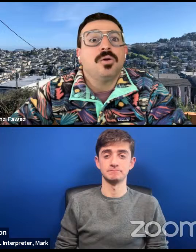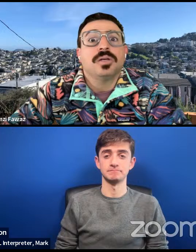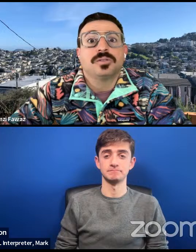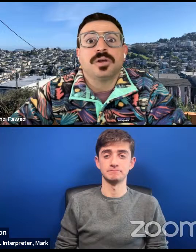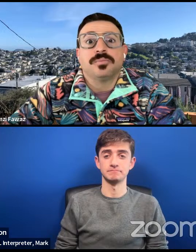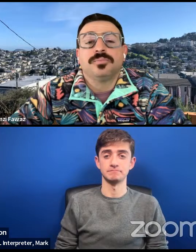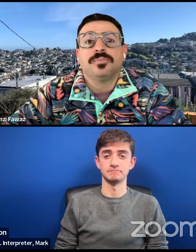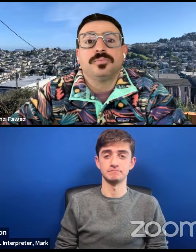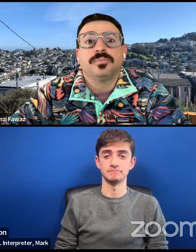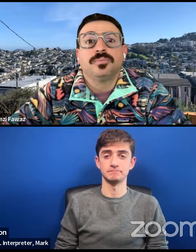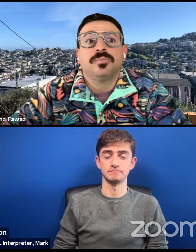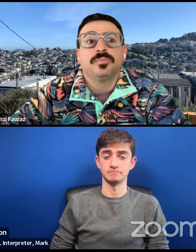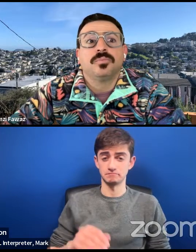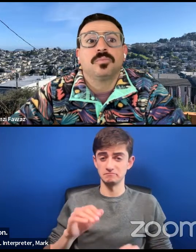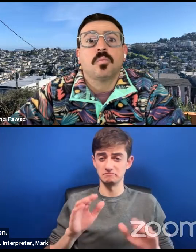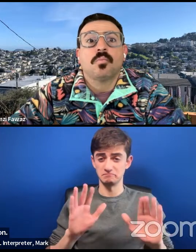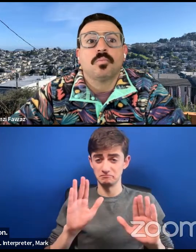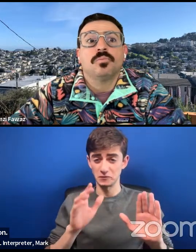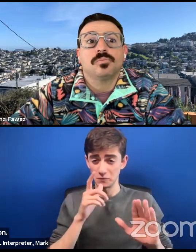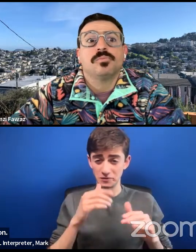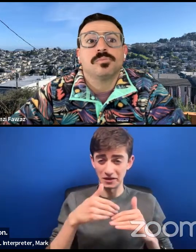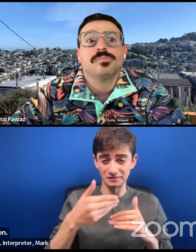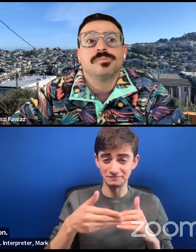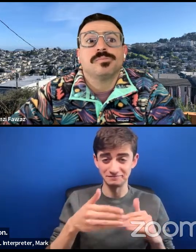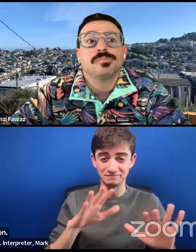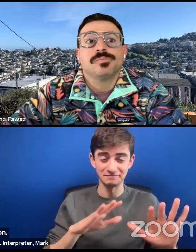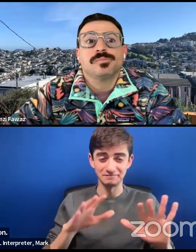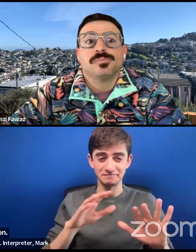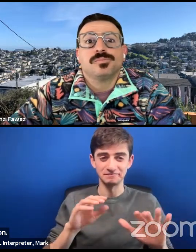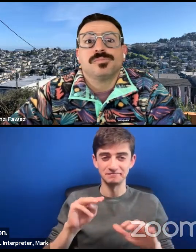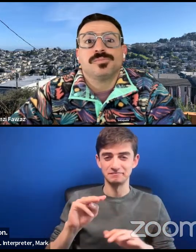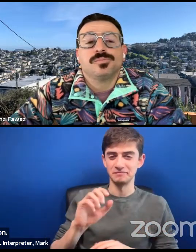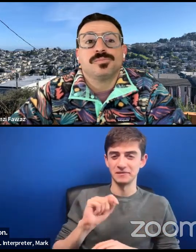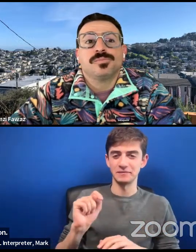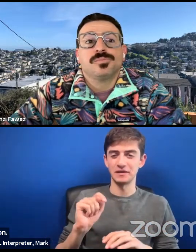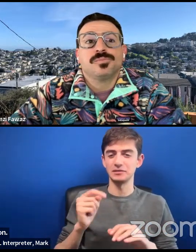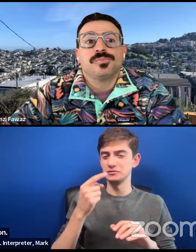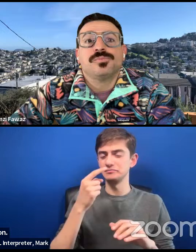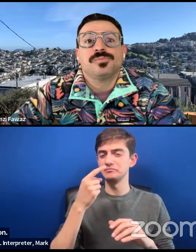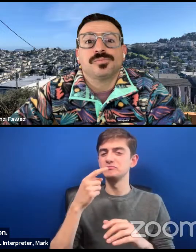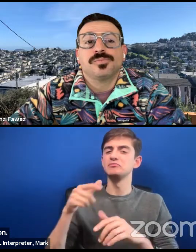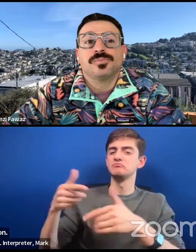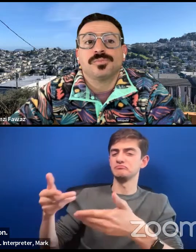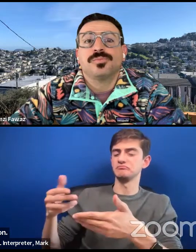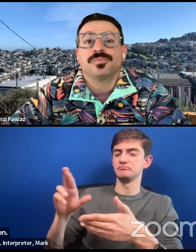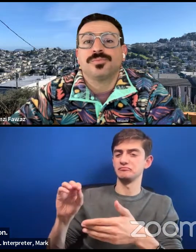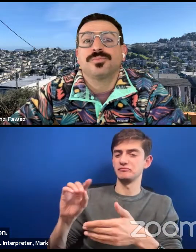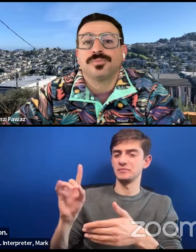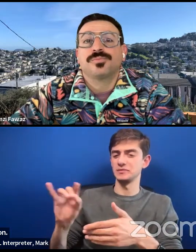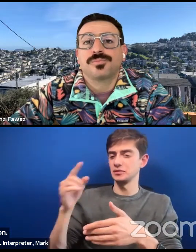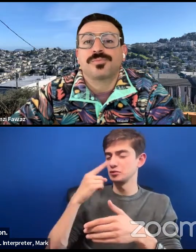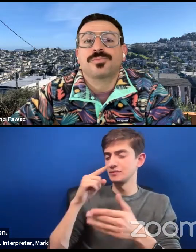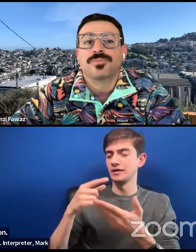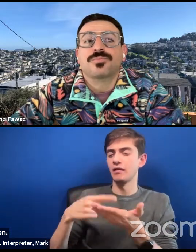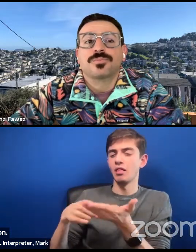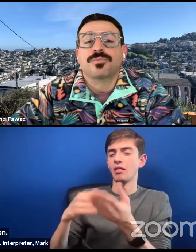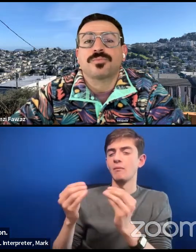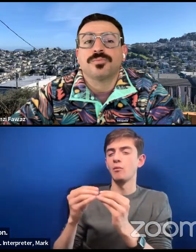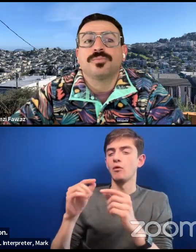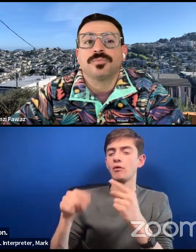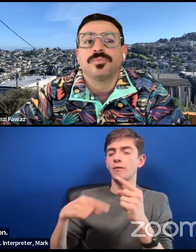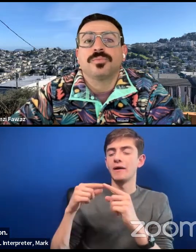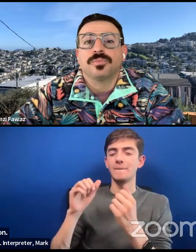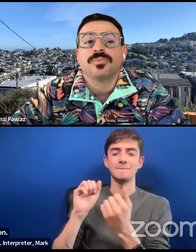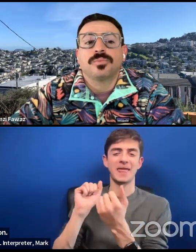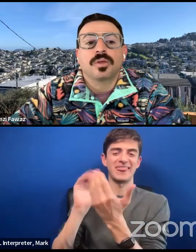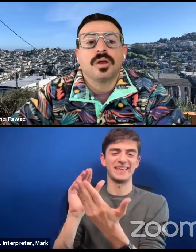Yeah. And maybe you just want to say something about what methods did you look to, right? Because obviously you have methods.